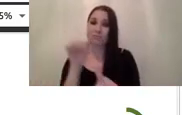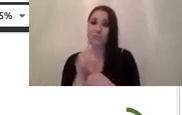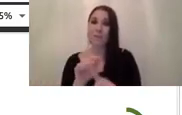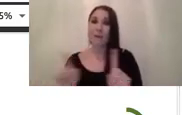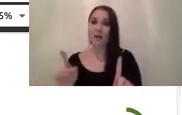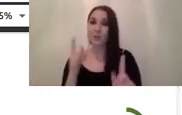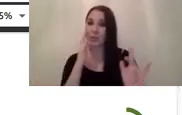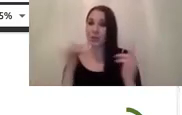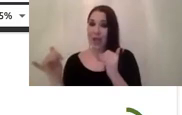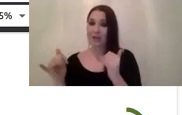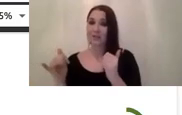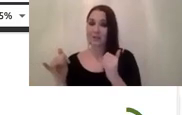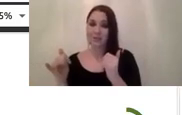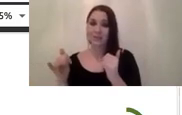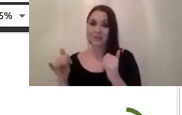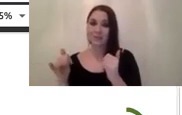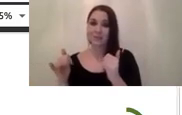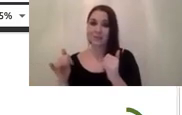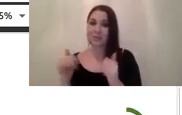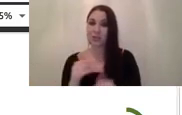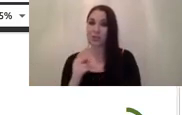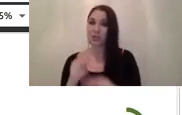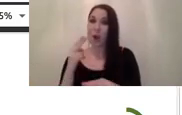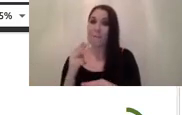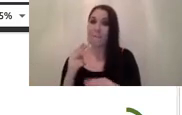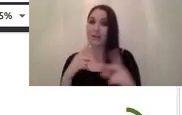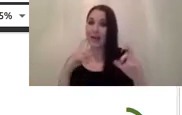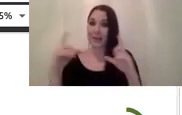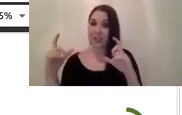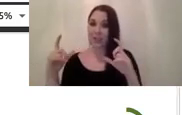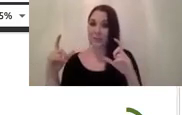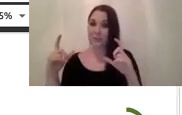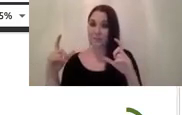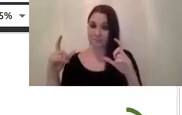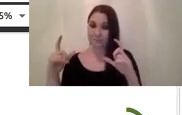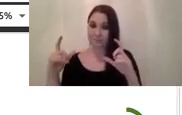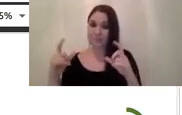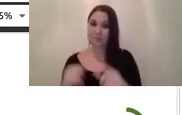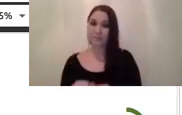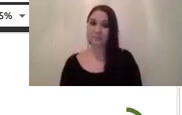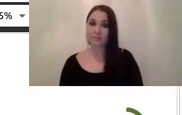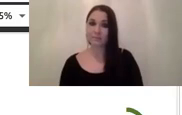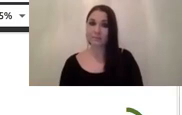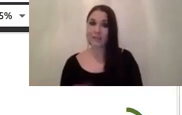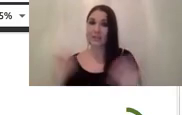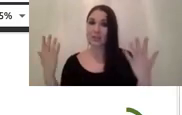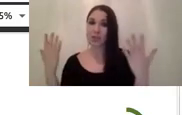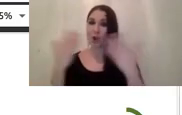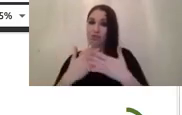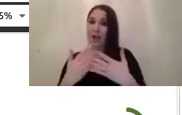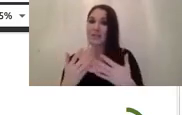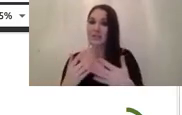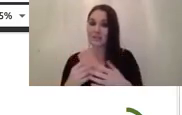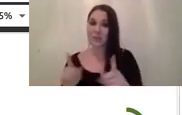instance um a sharp image image an image with a good contrast also also depends a lot on the